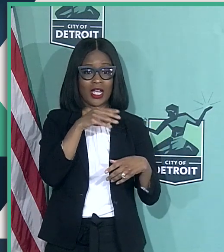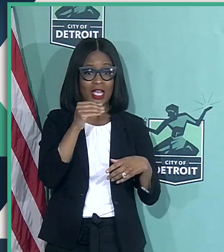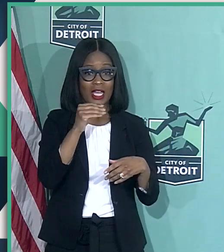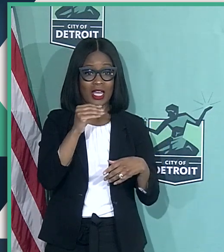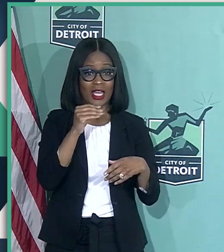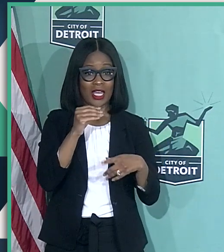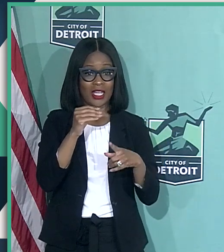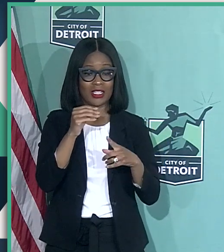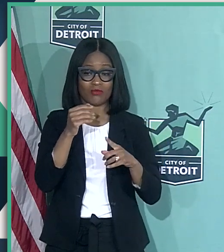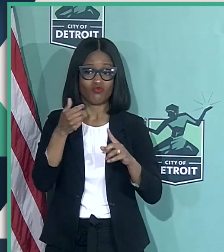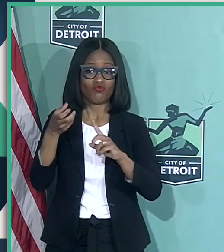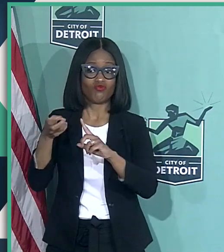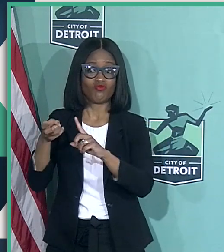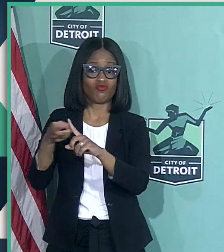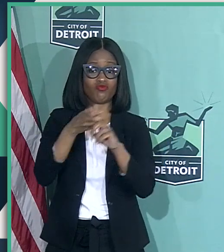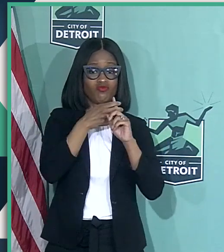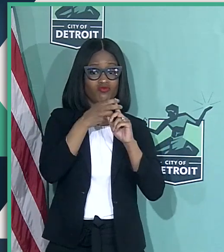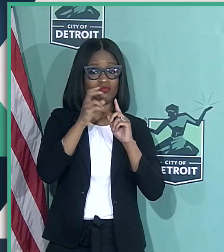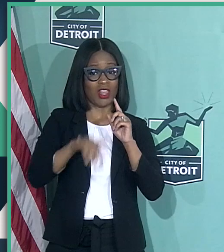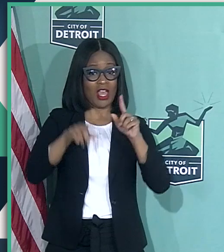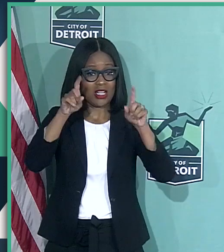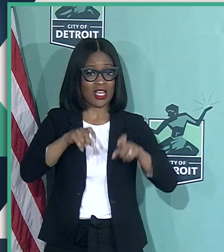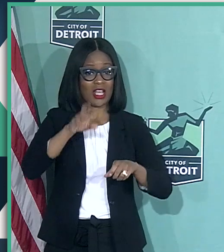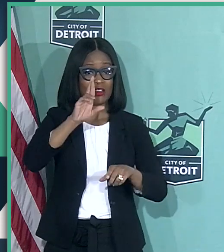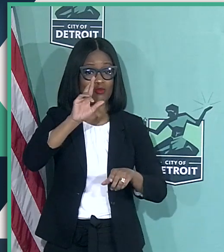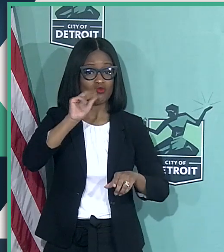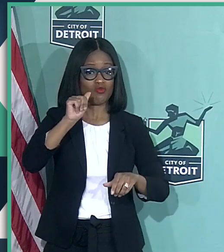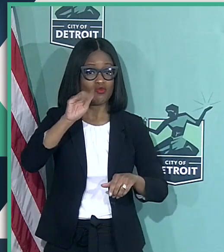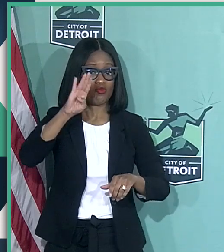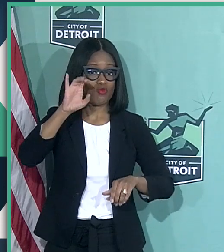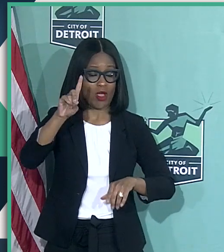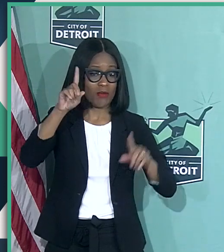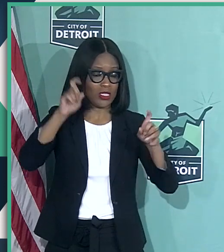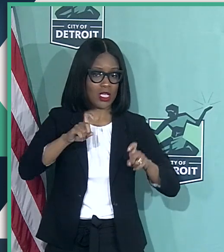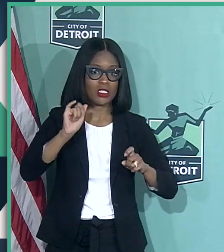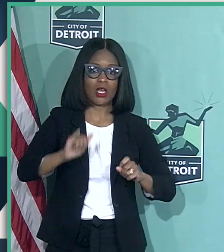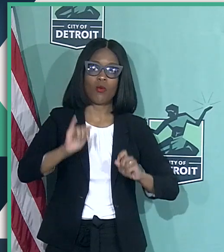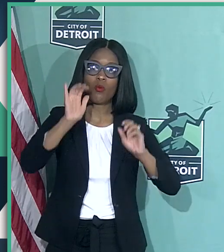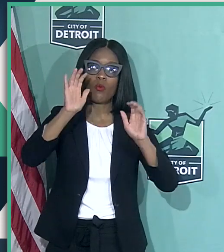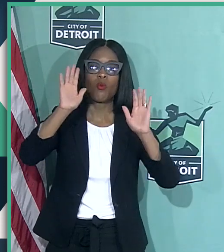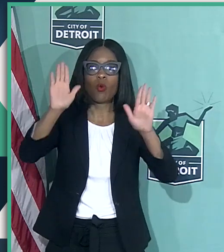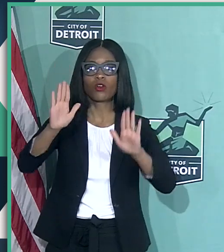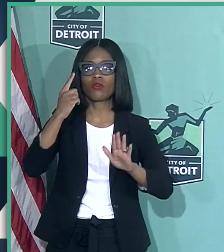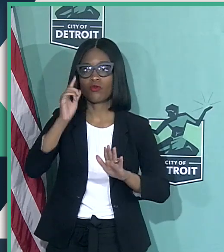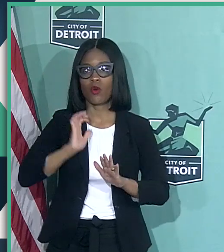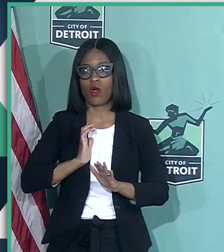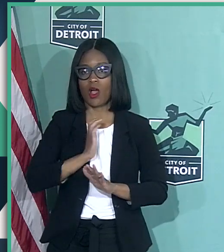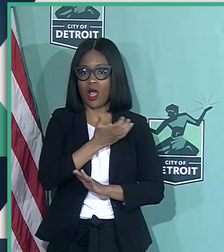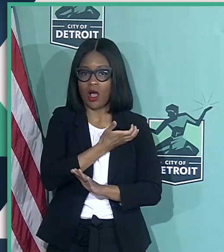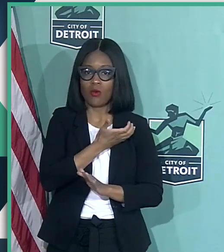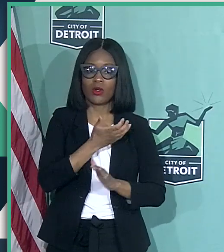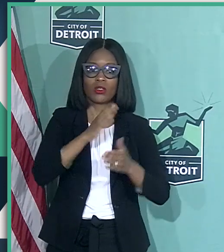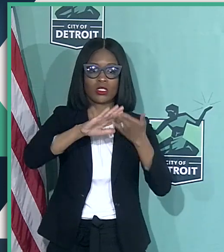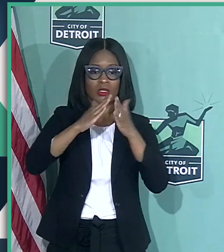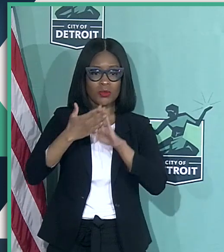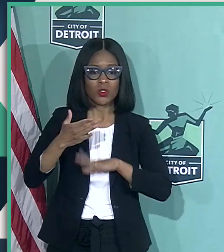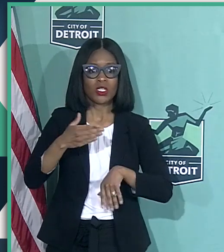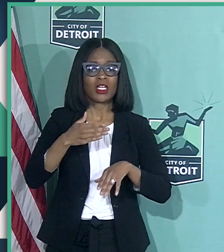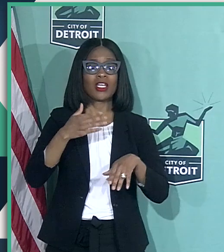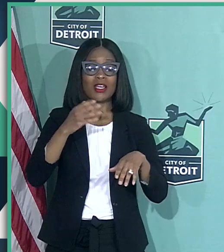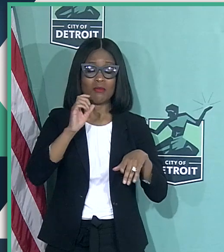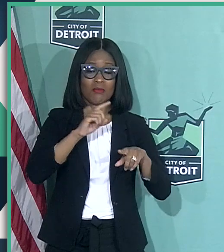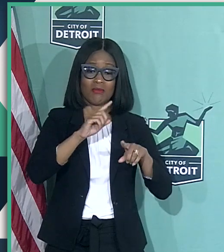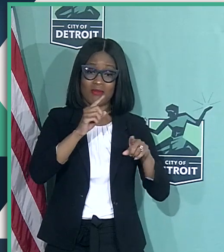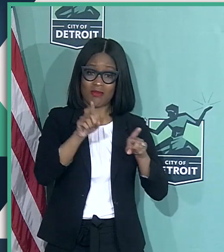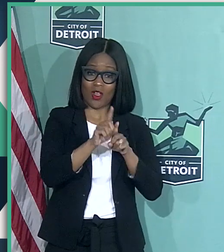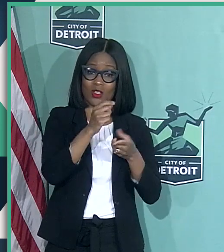acquisition of the rapid testing certainly did wonders of not only returning our officers, but identifying those